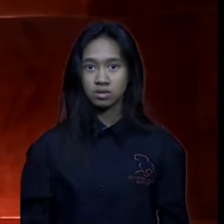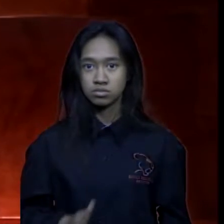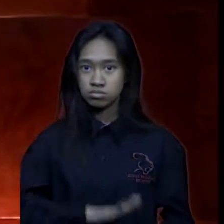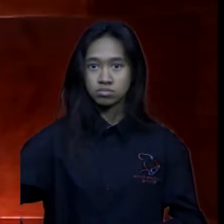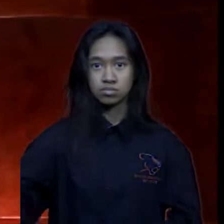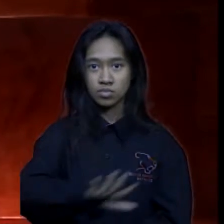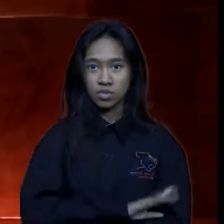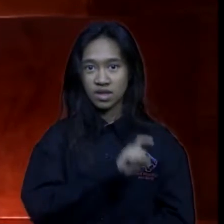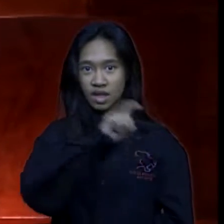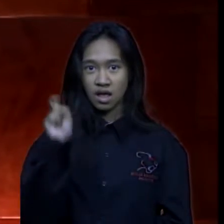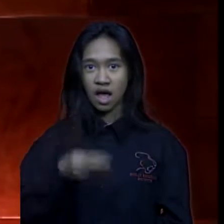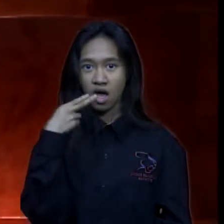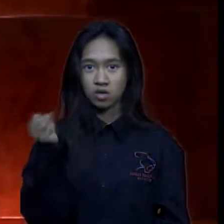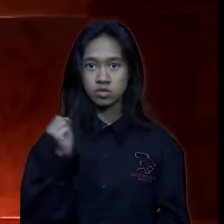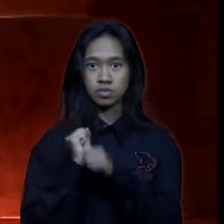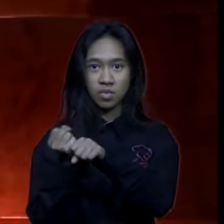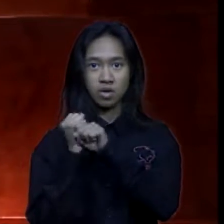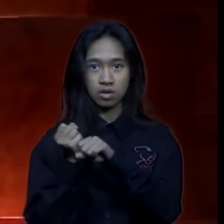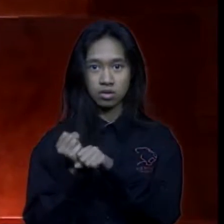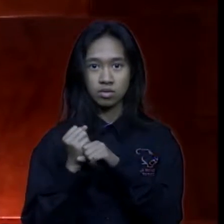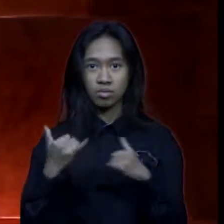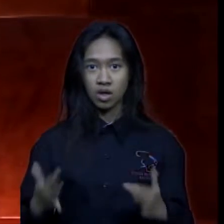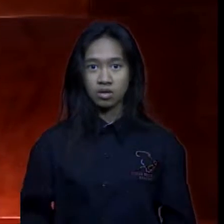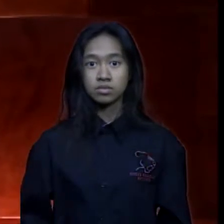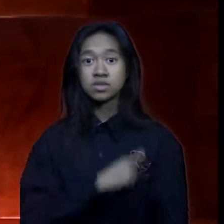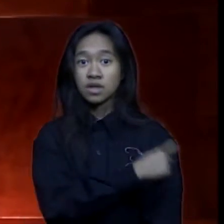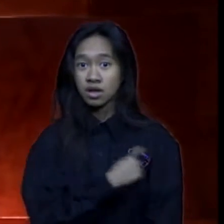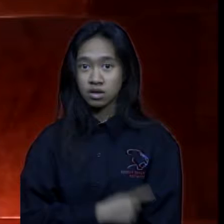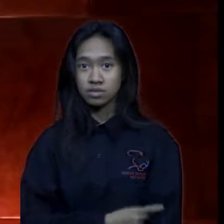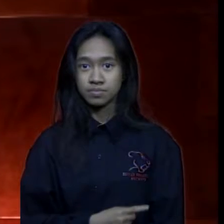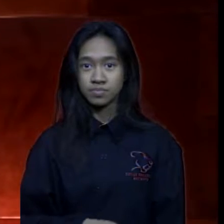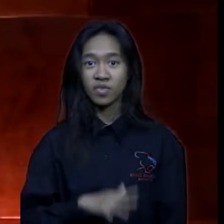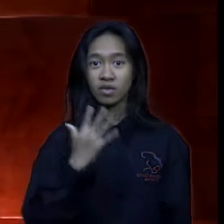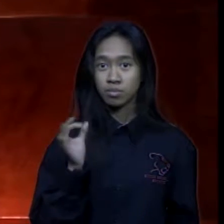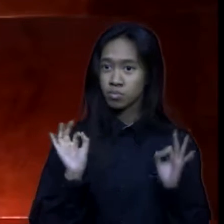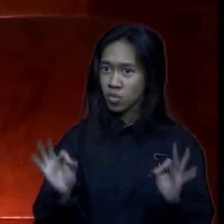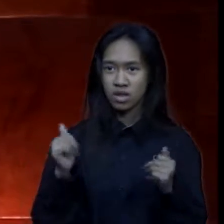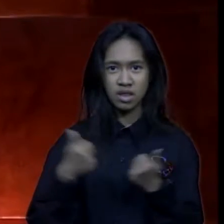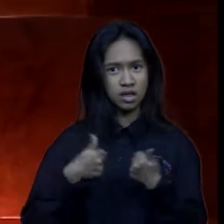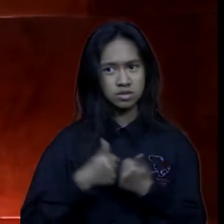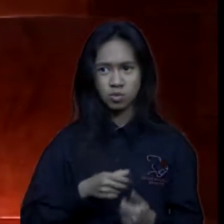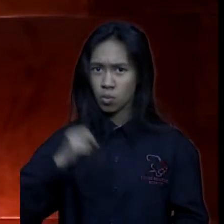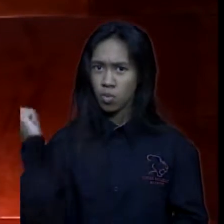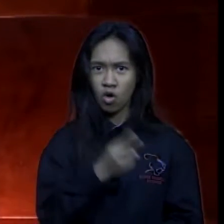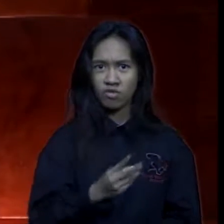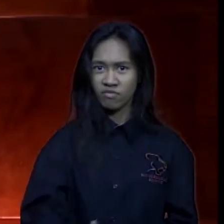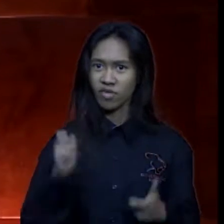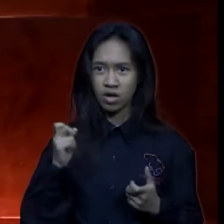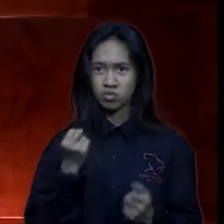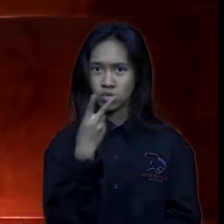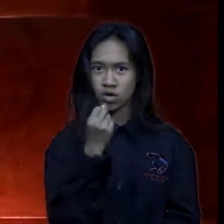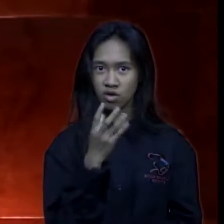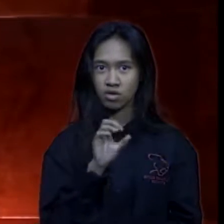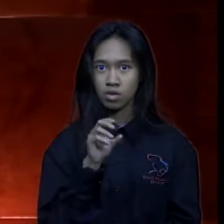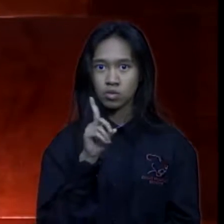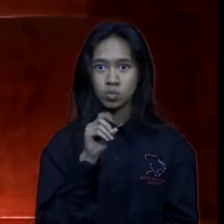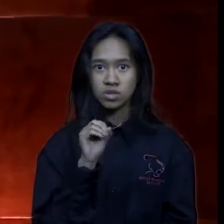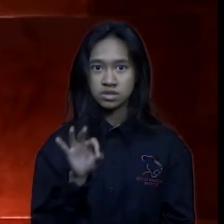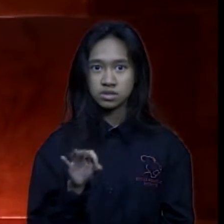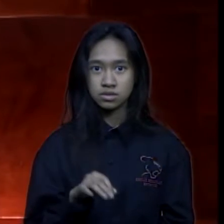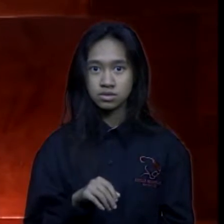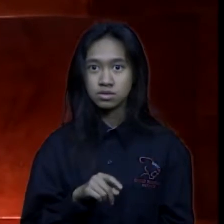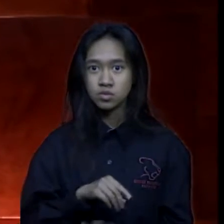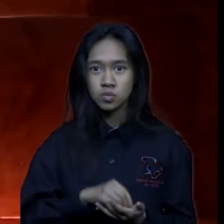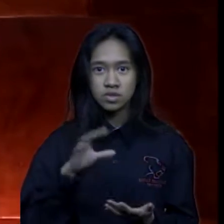school baseball Zach threw a five inning perfect game while striking out 12 Odie Wyatt hitters in his last three stars